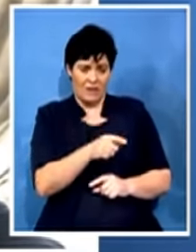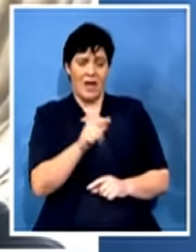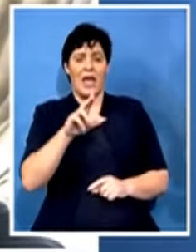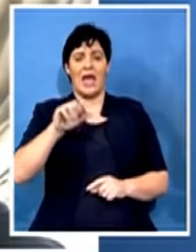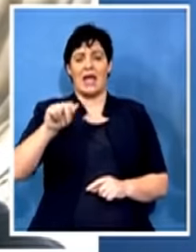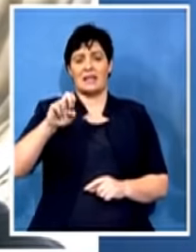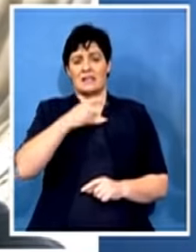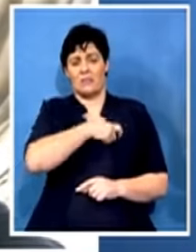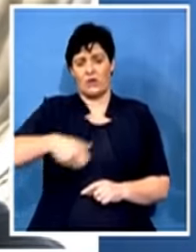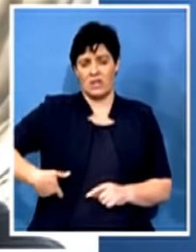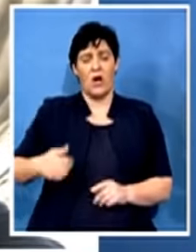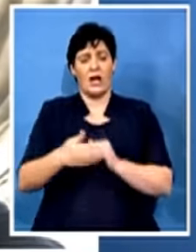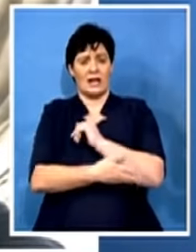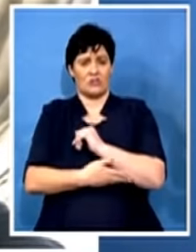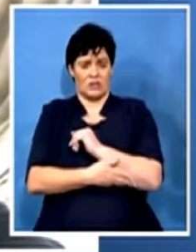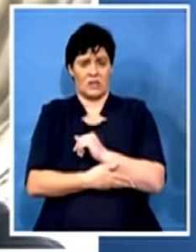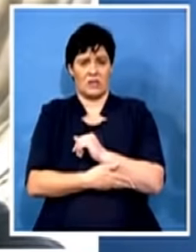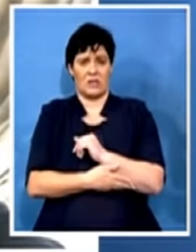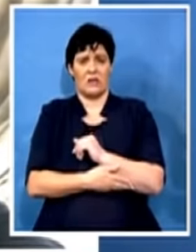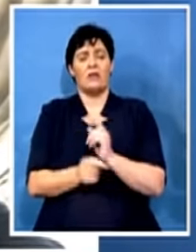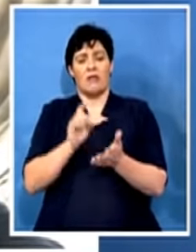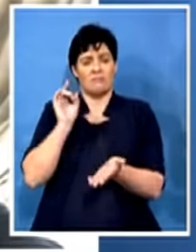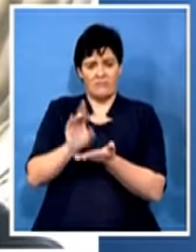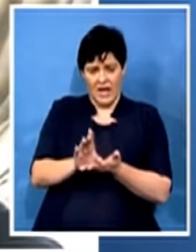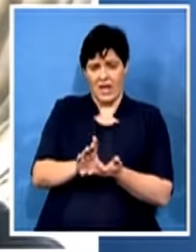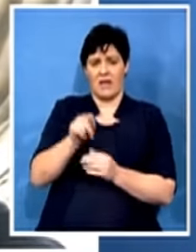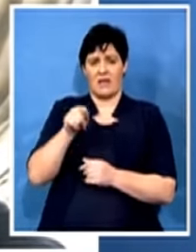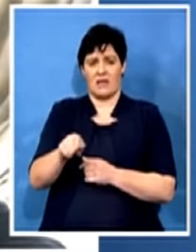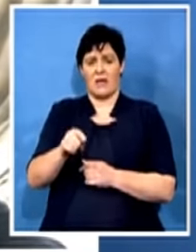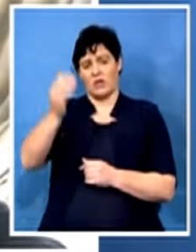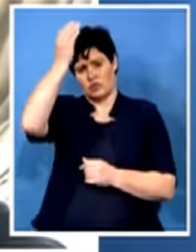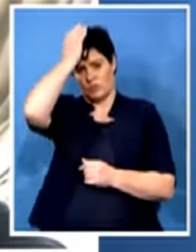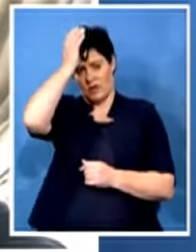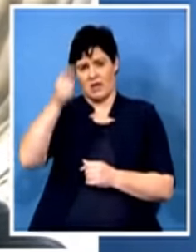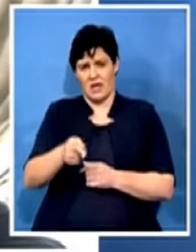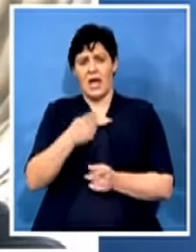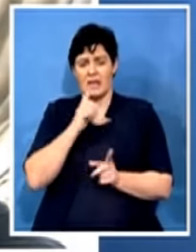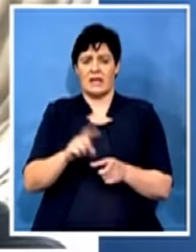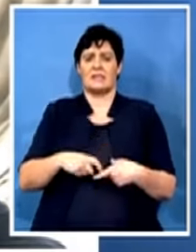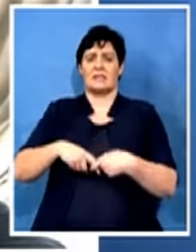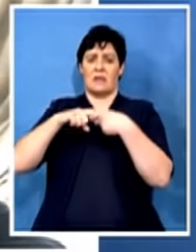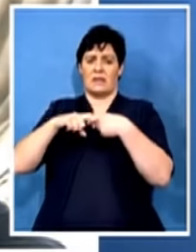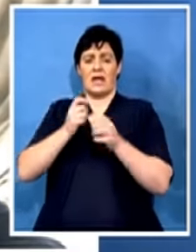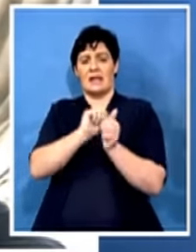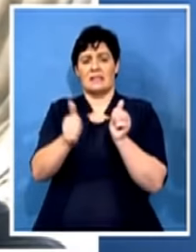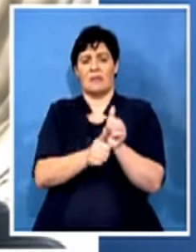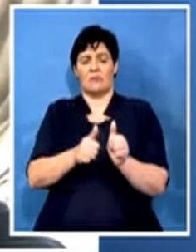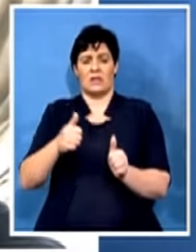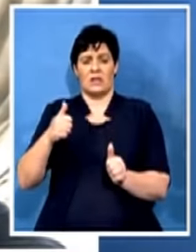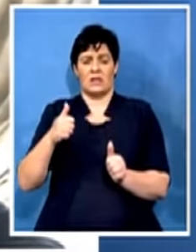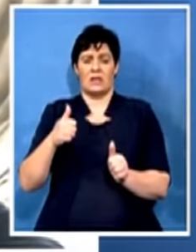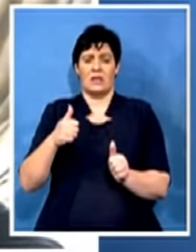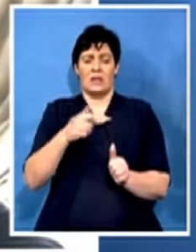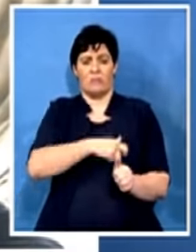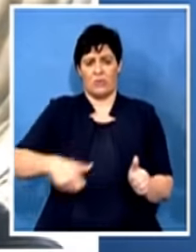fired the Deputy President of the country, Jacob Zuma, and subsequently suspended the Deputy President of the African National Congress, that would be Msholozi Ujekob Zuma.